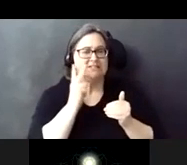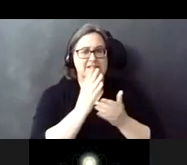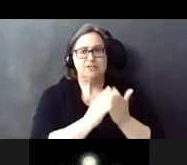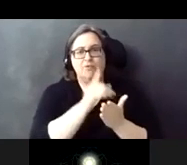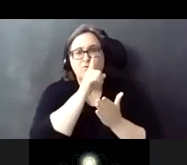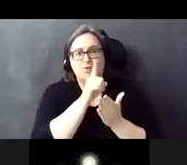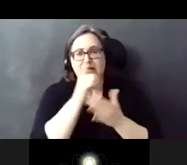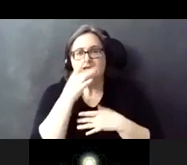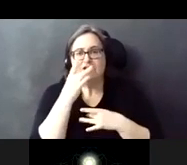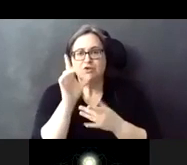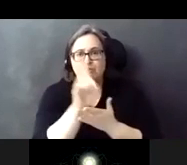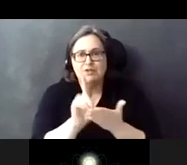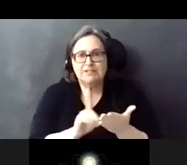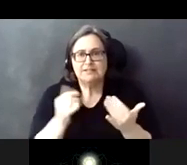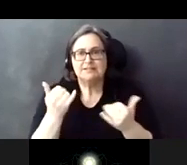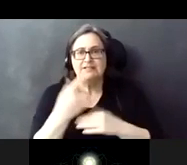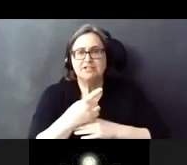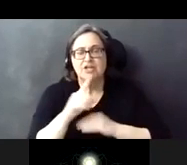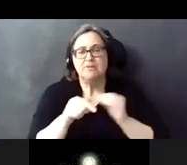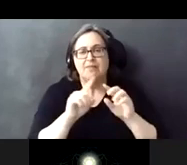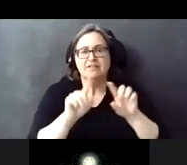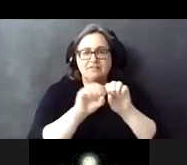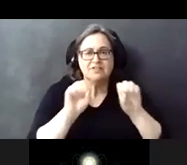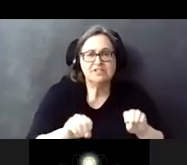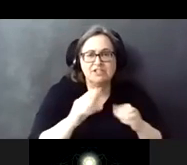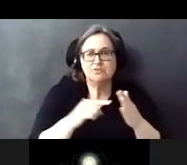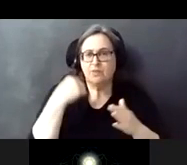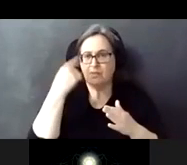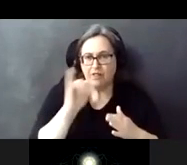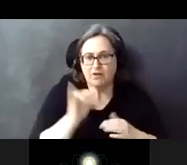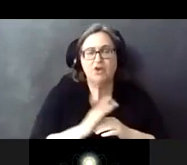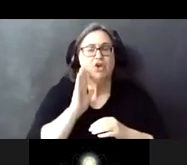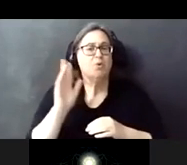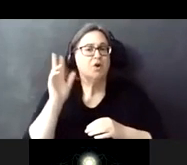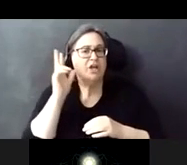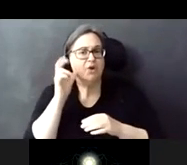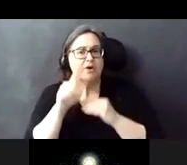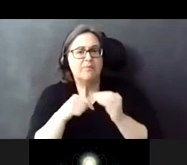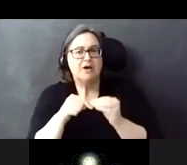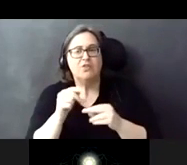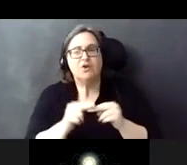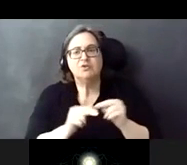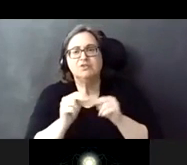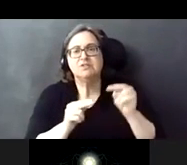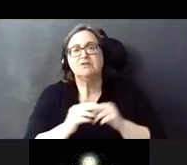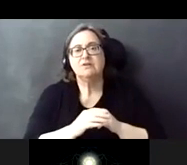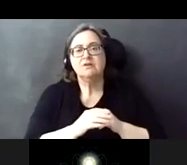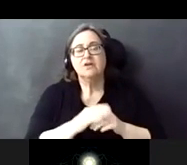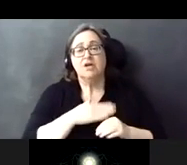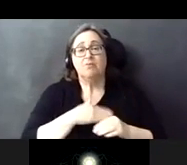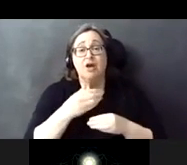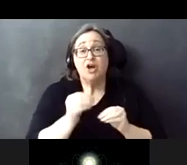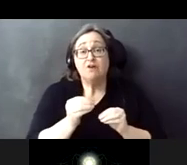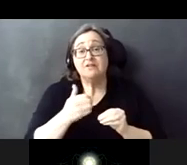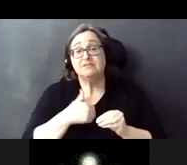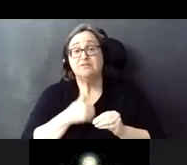interesting designs today about our stations and what they're going to look like. You're going to hear about the construction. My office and myself are going to